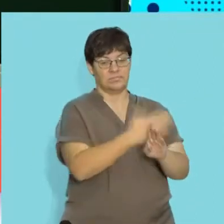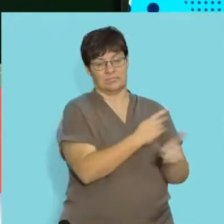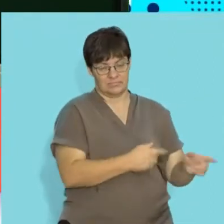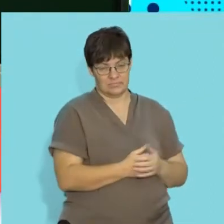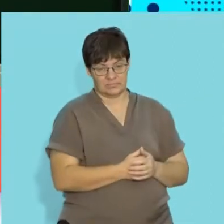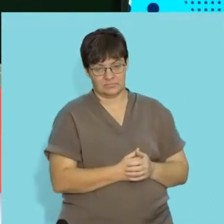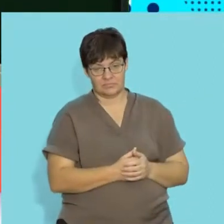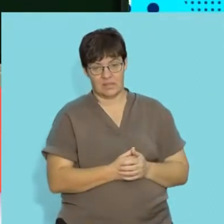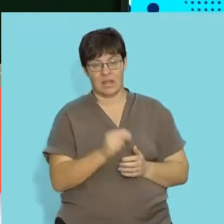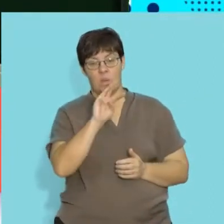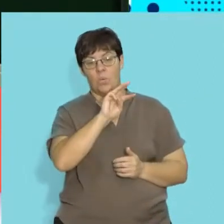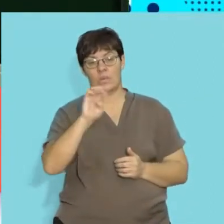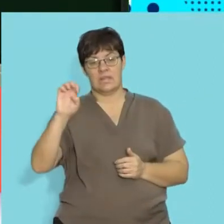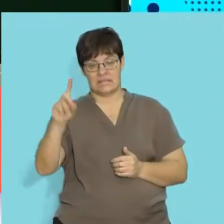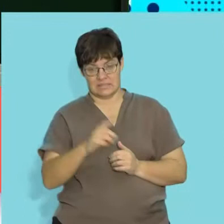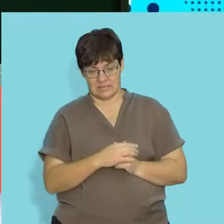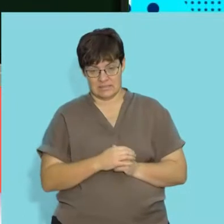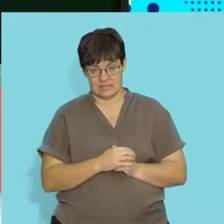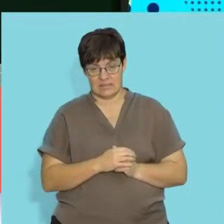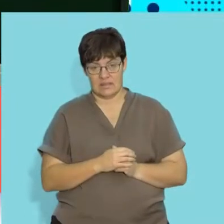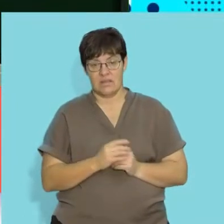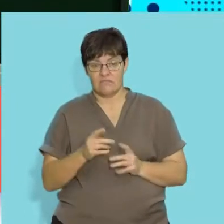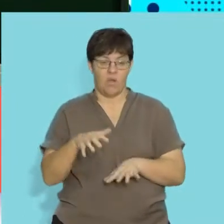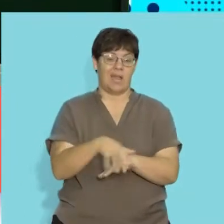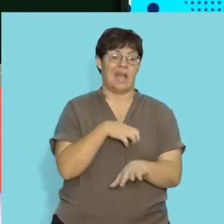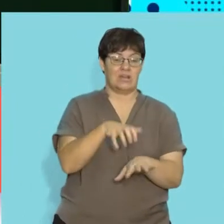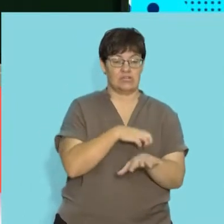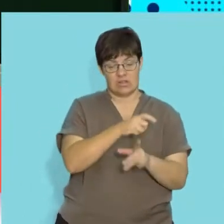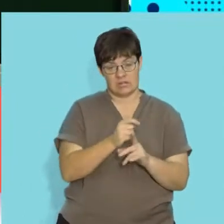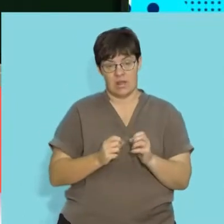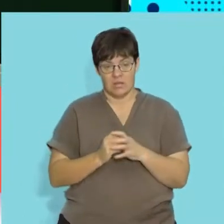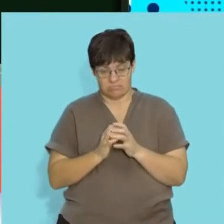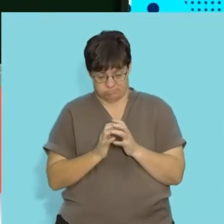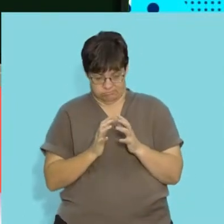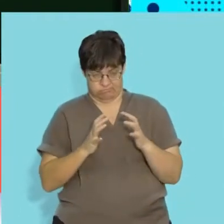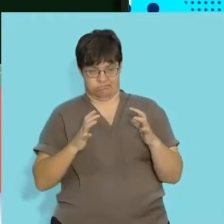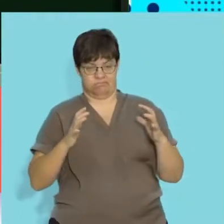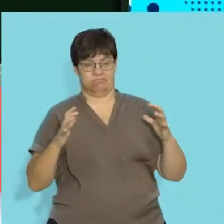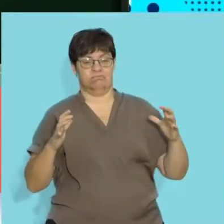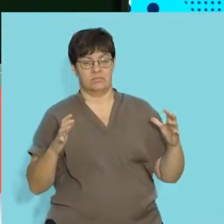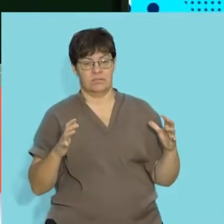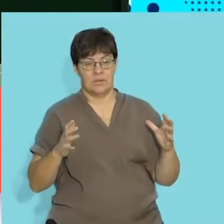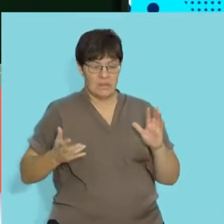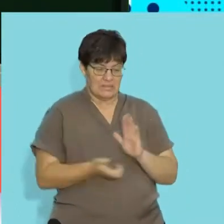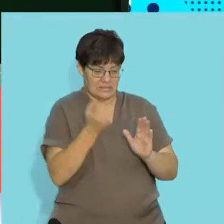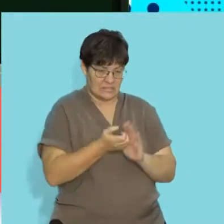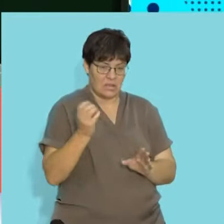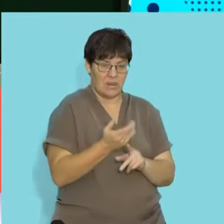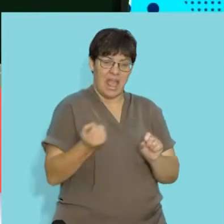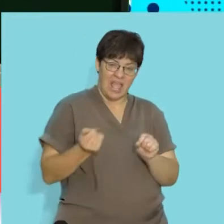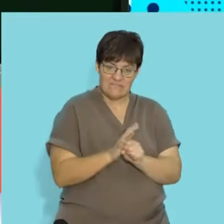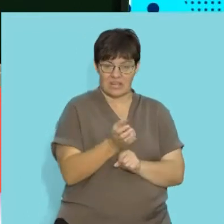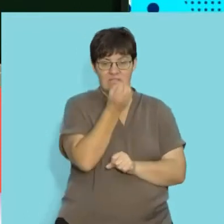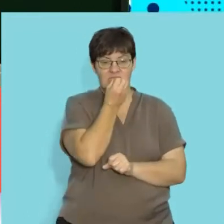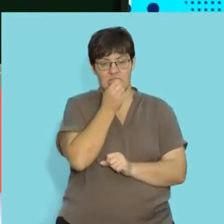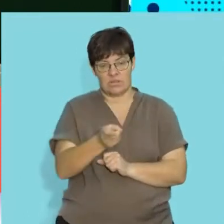A classical example would be weeds and often the weeds during agriculture form an extensive part of affecting the crop